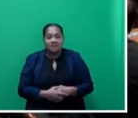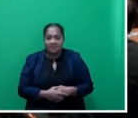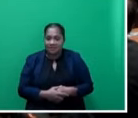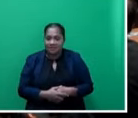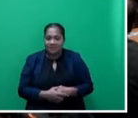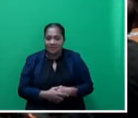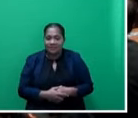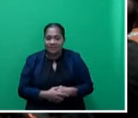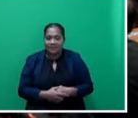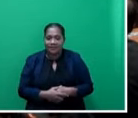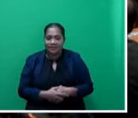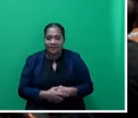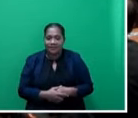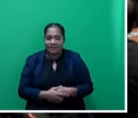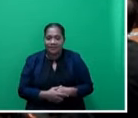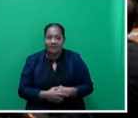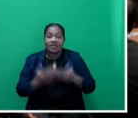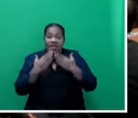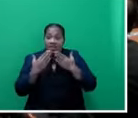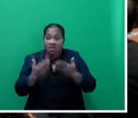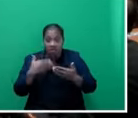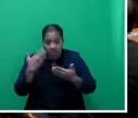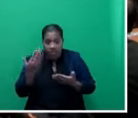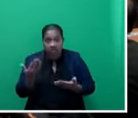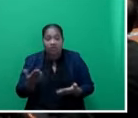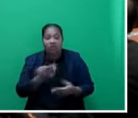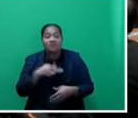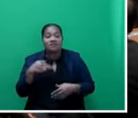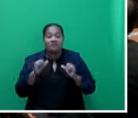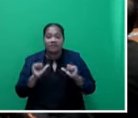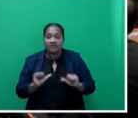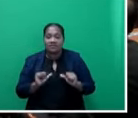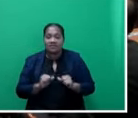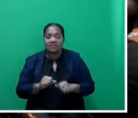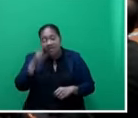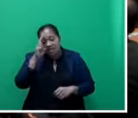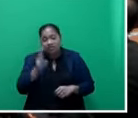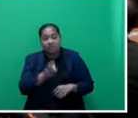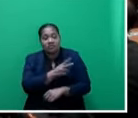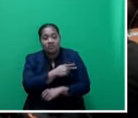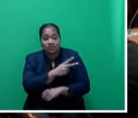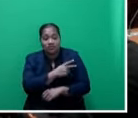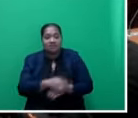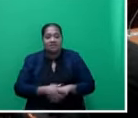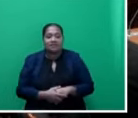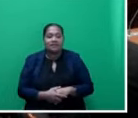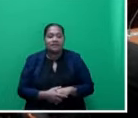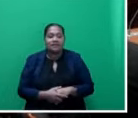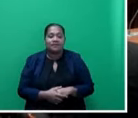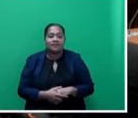I thank the Honourable Minister for Defence, National Security, for his